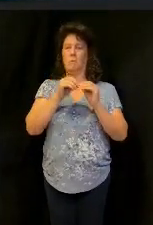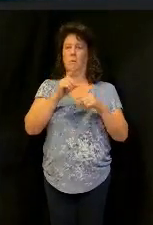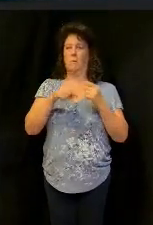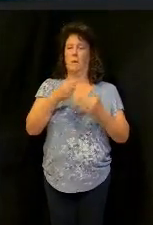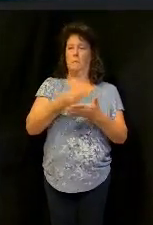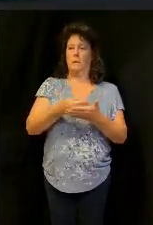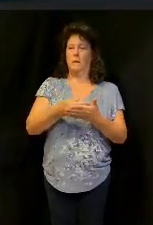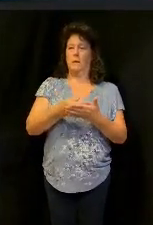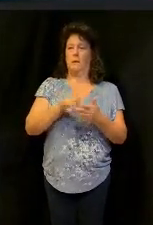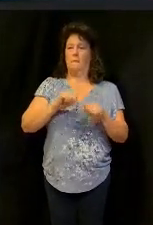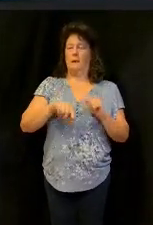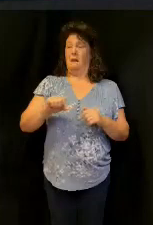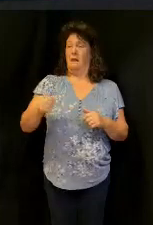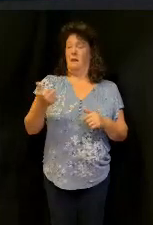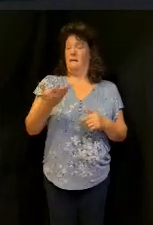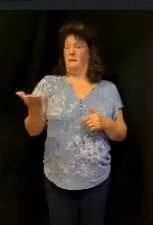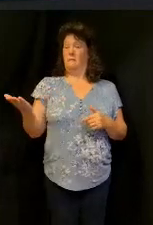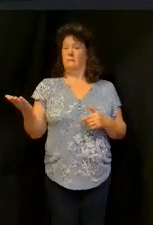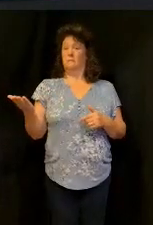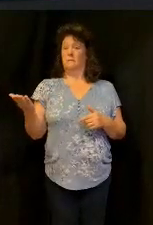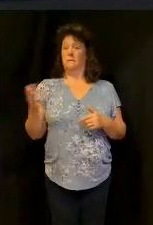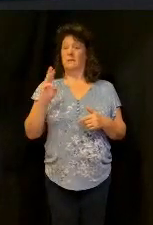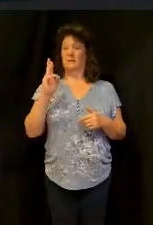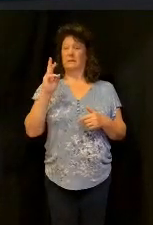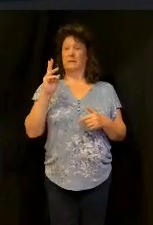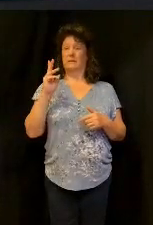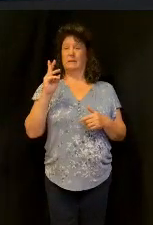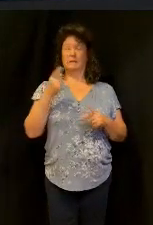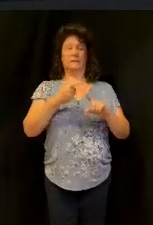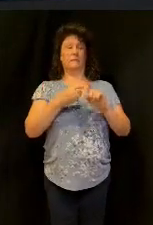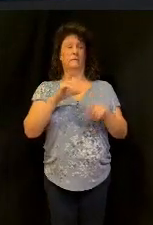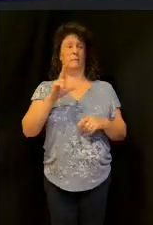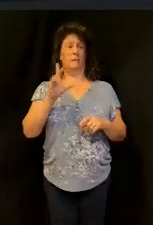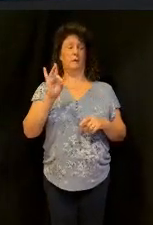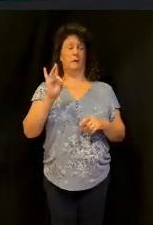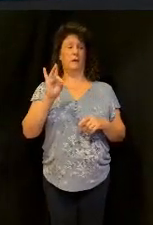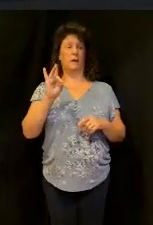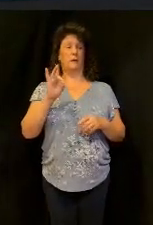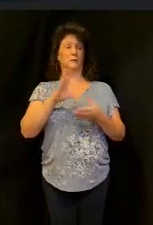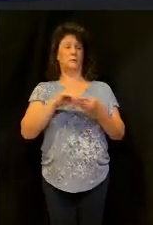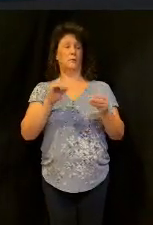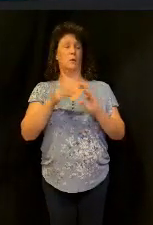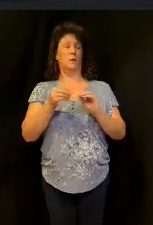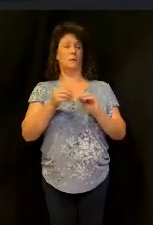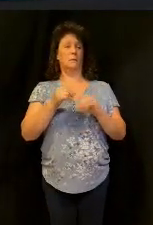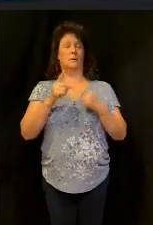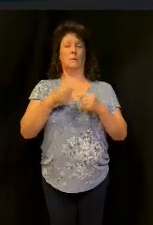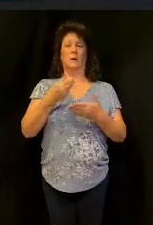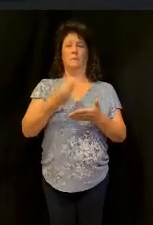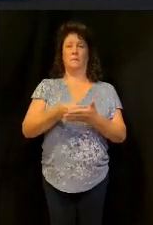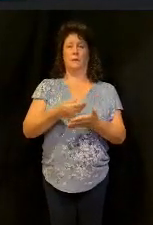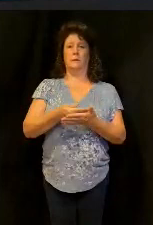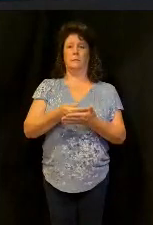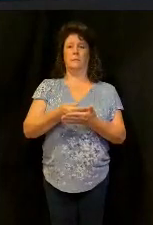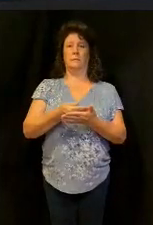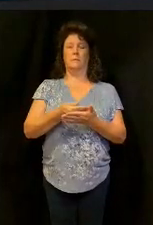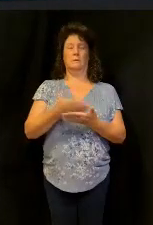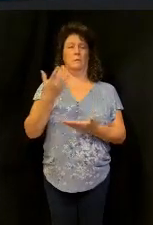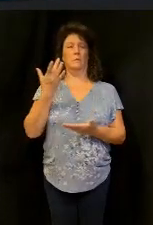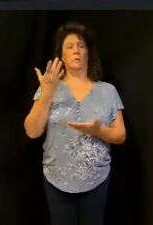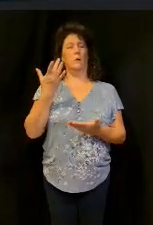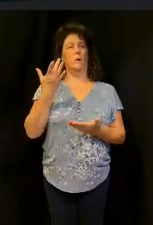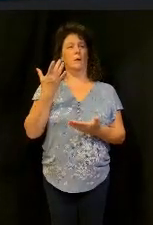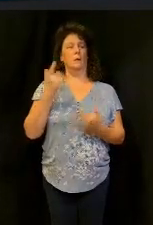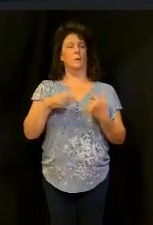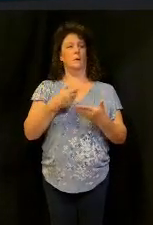he did, 16 out of the 38 parables were concerned with money and possessions, why so much, why so much about